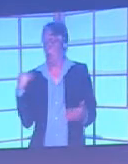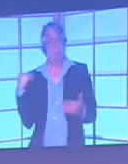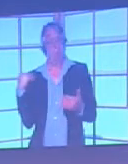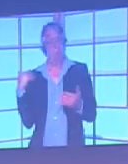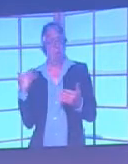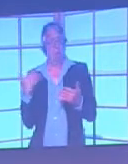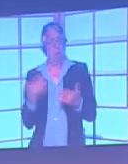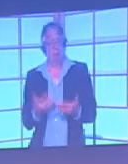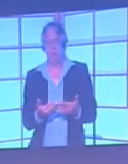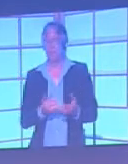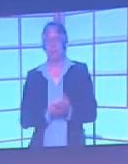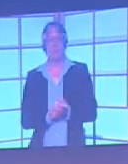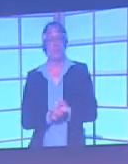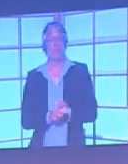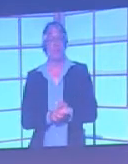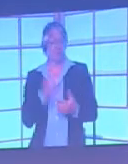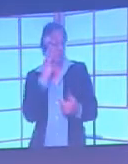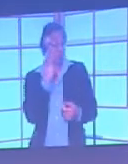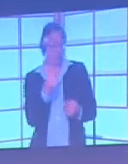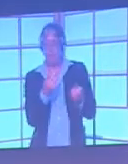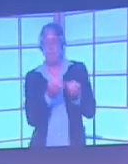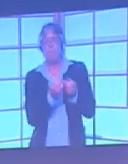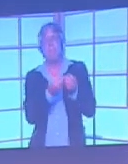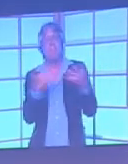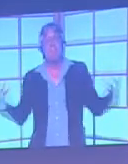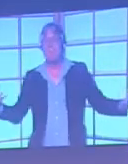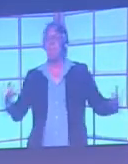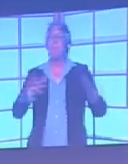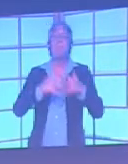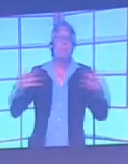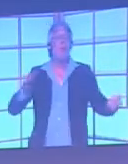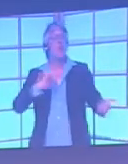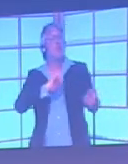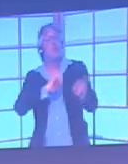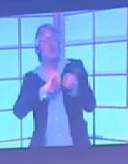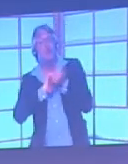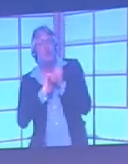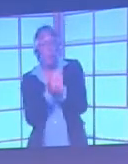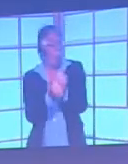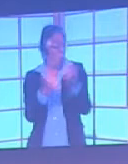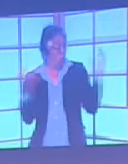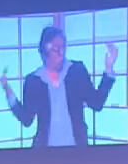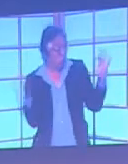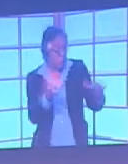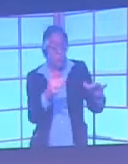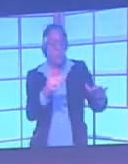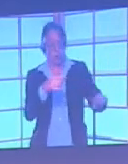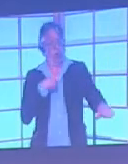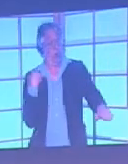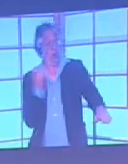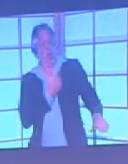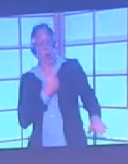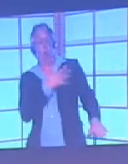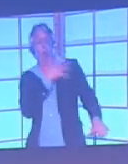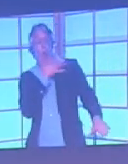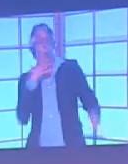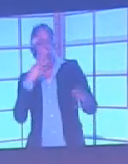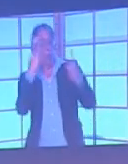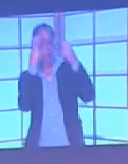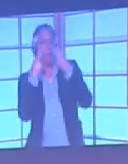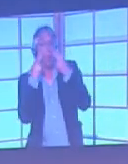there have been quite a lot of examples of major sporting events which colourblind people have found very, very difficult to follow.